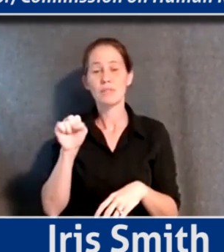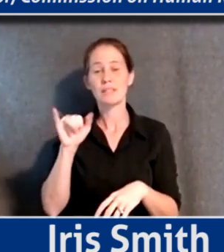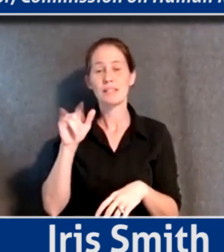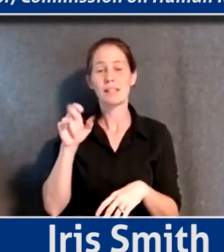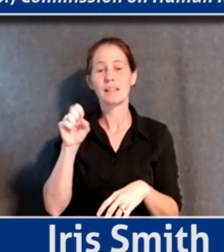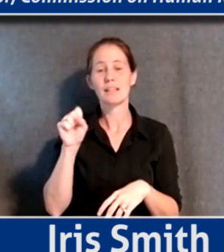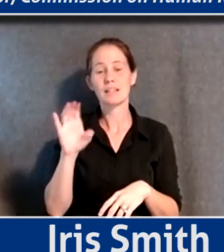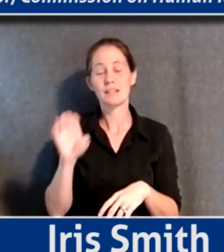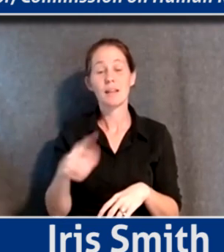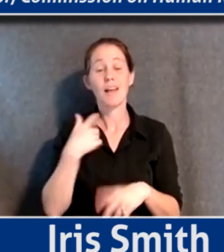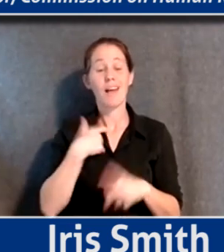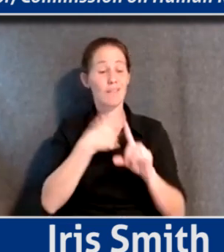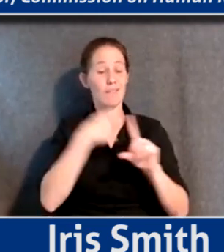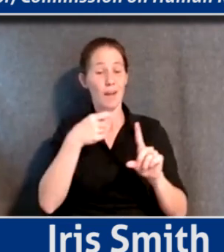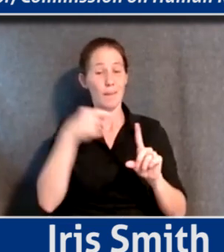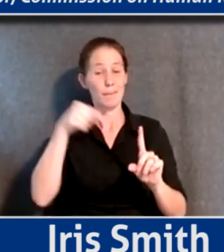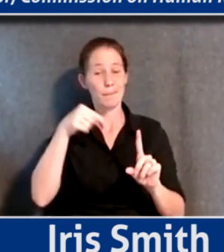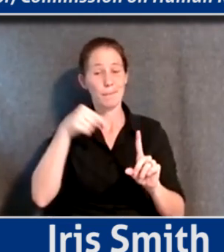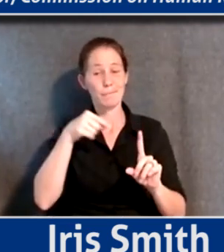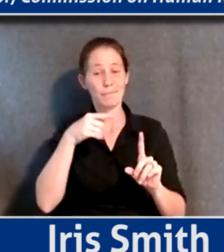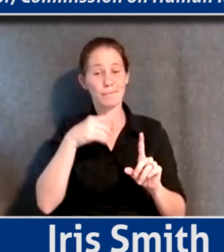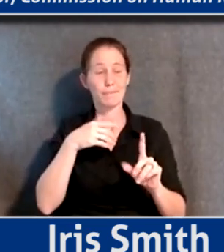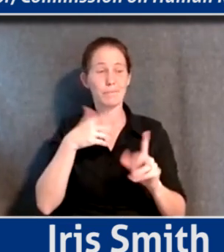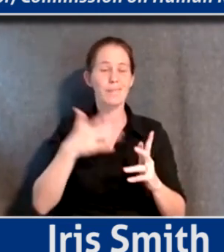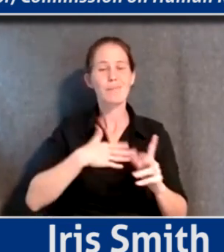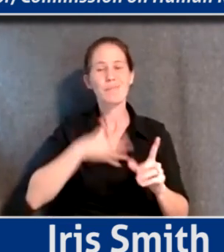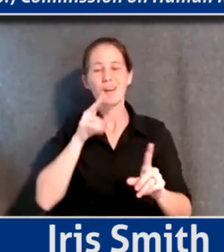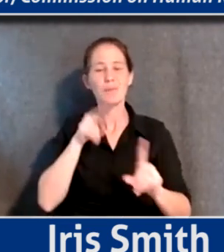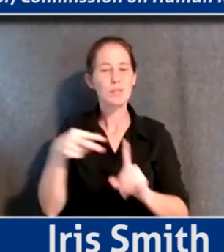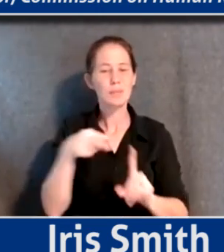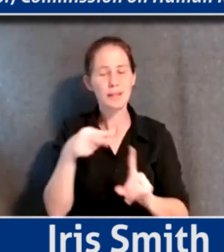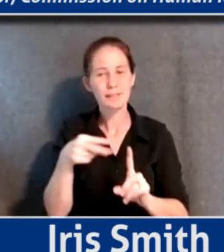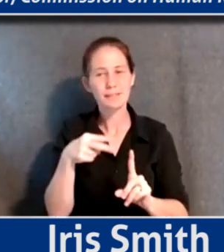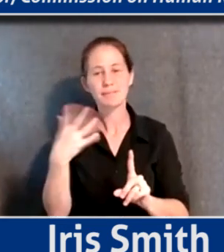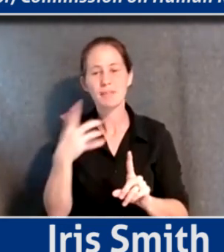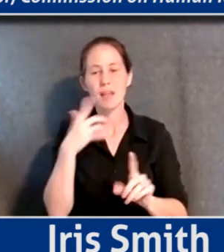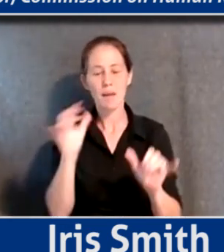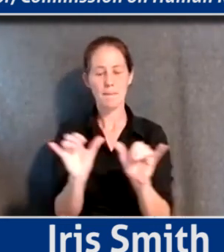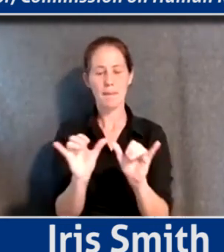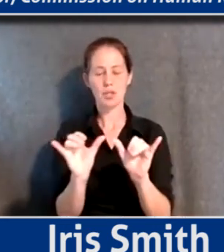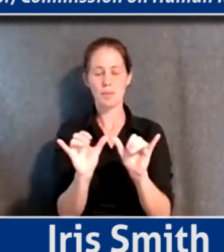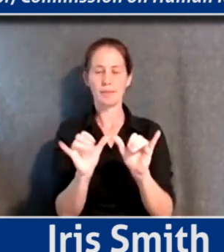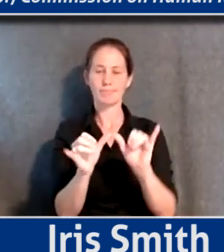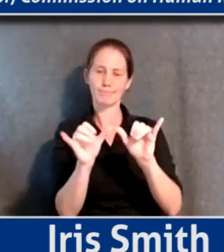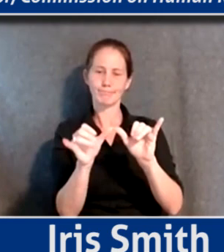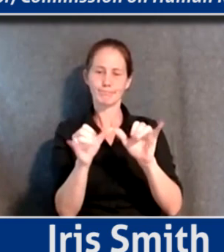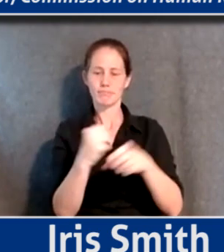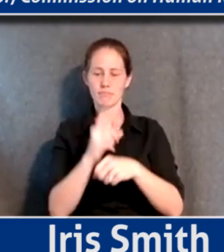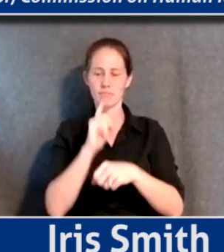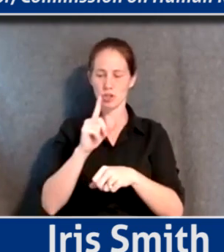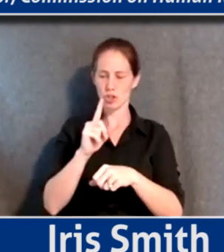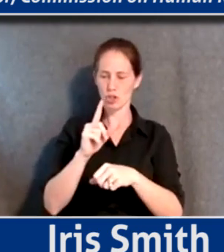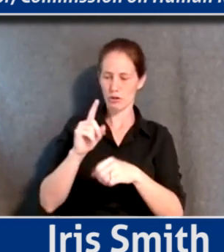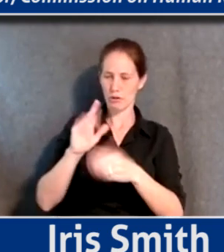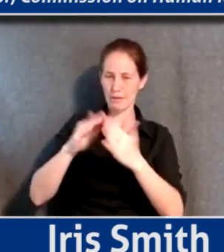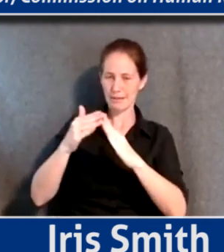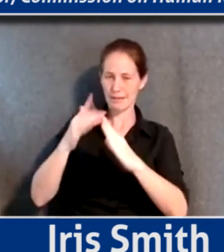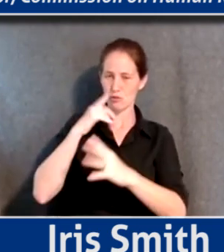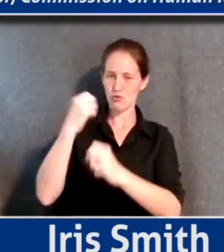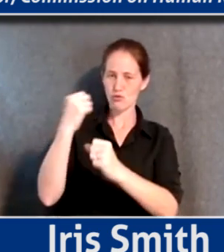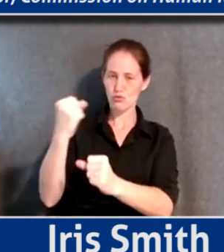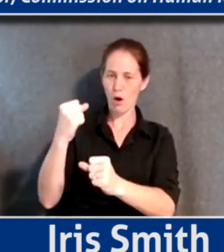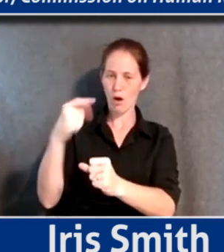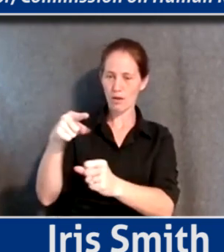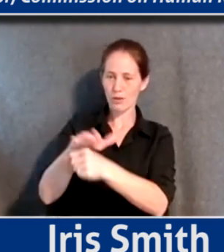And I come at this from a perspective of measurement and making sure that the city is strong in the areas where we